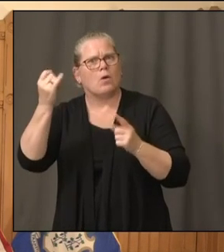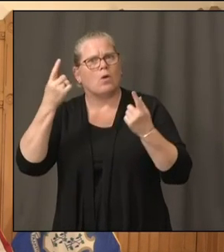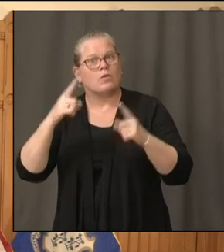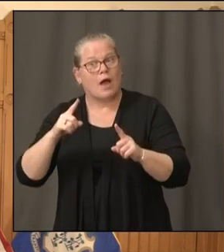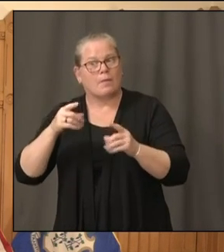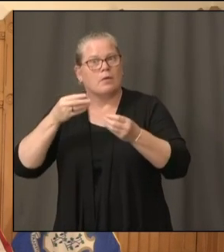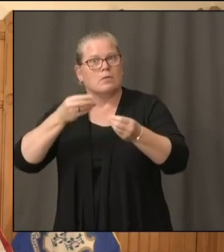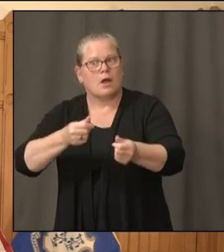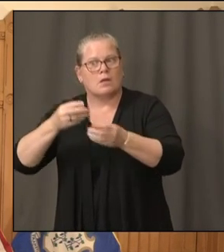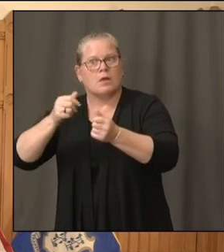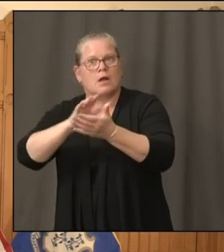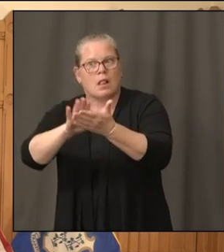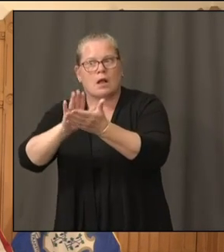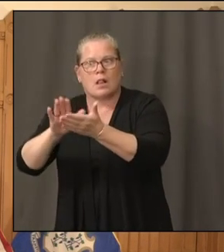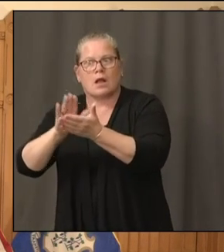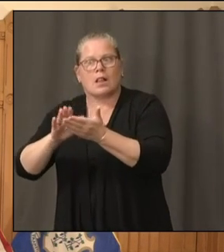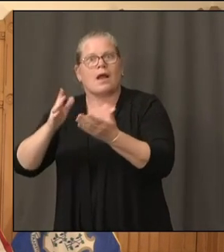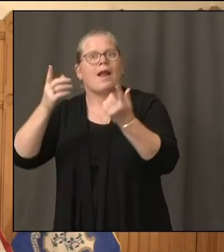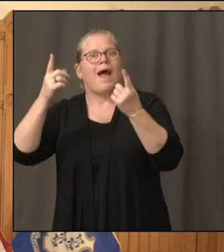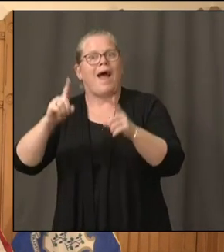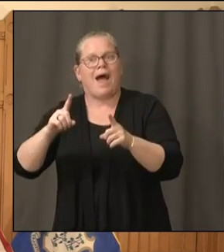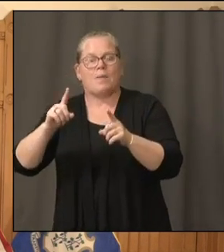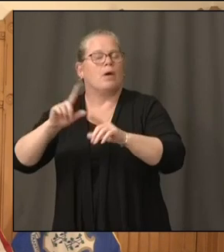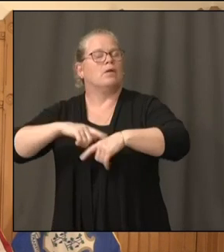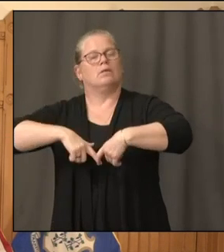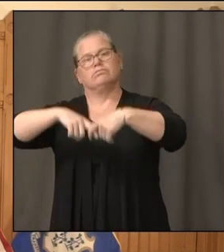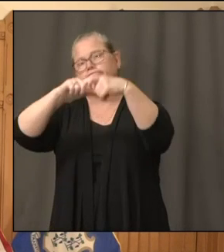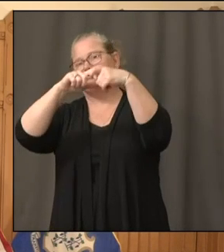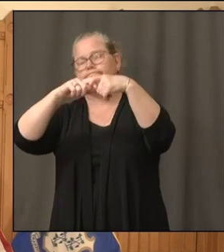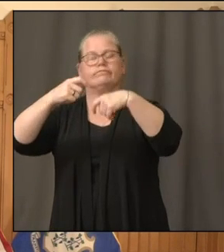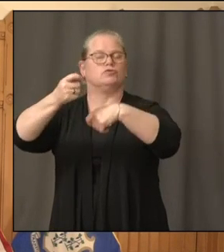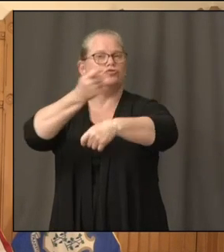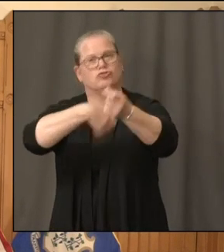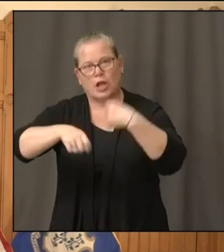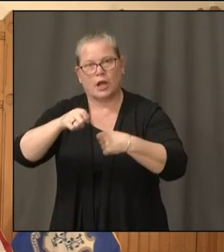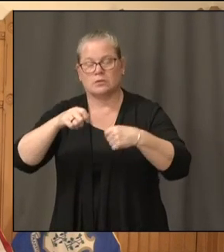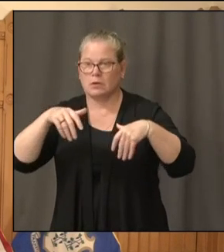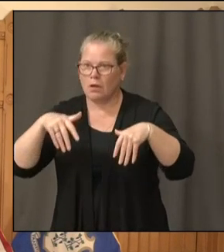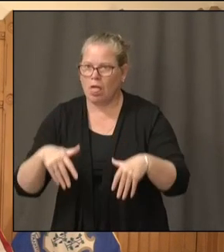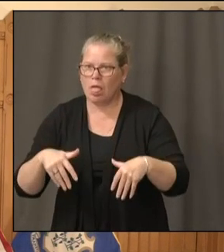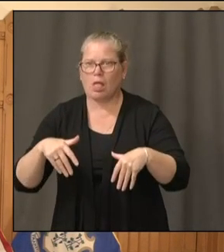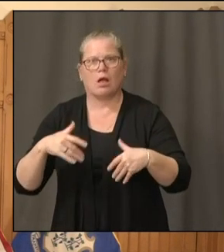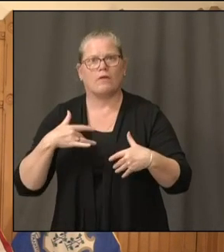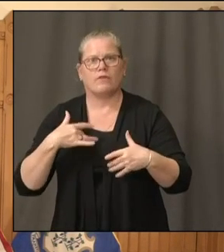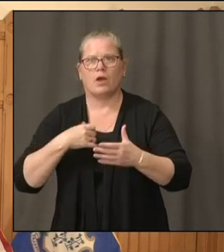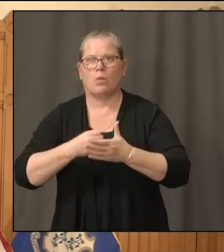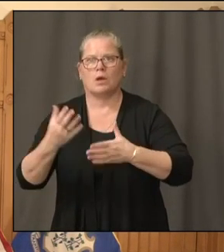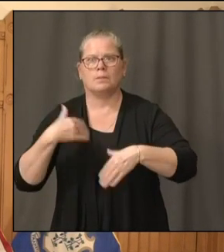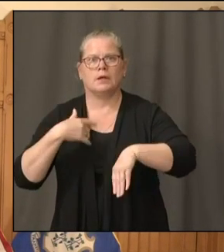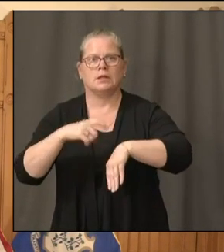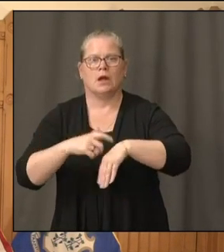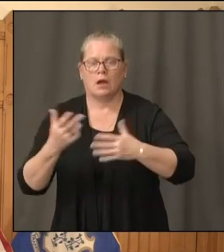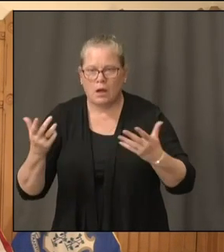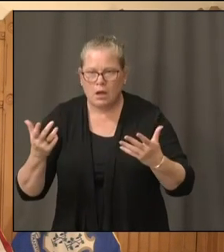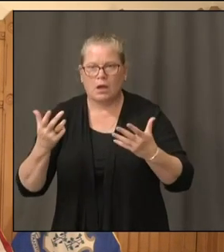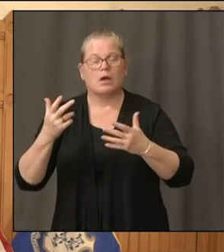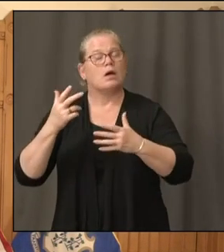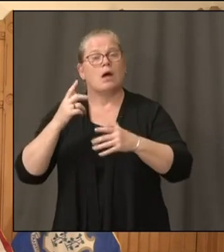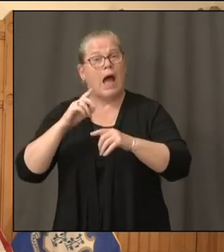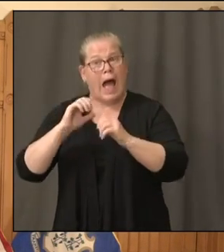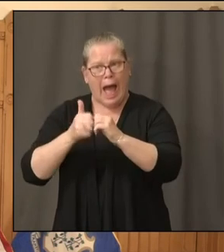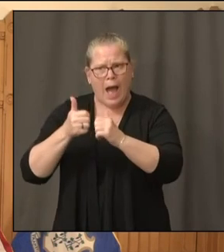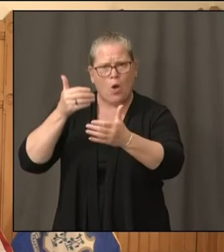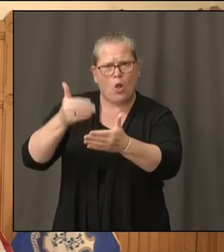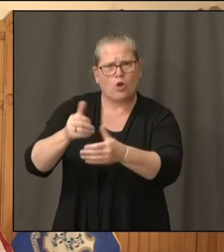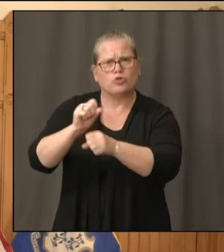How difficult and how closely are you working with facilities people to get everything that they need